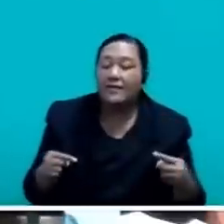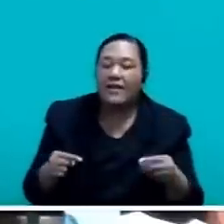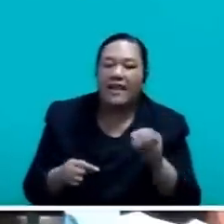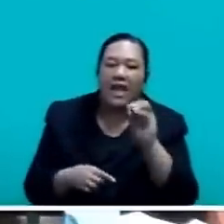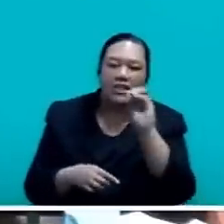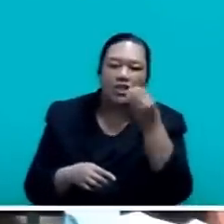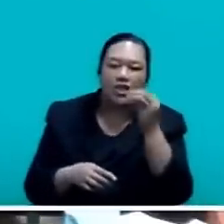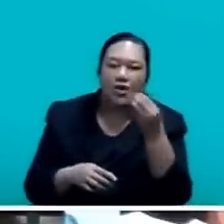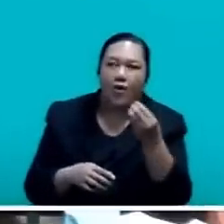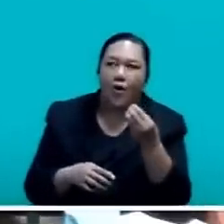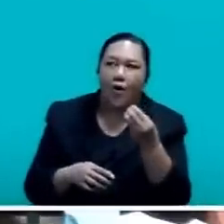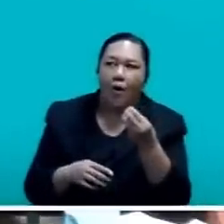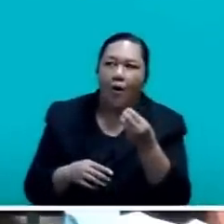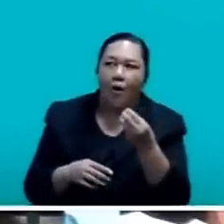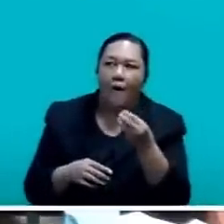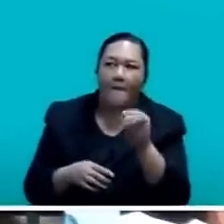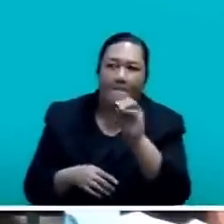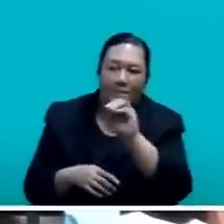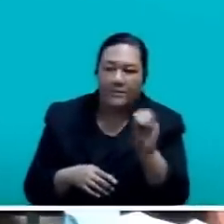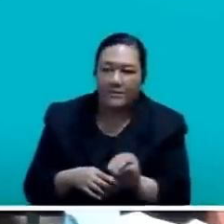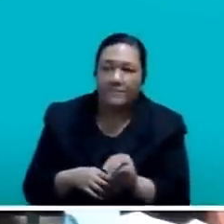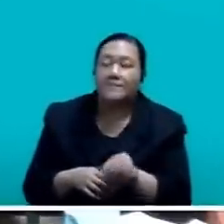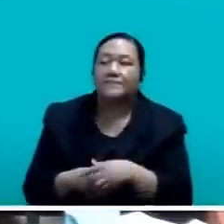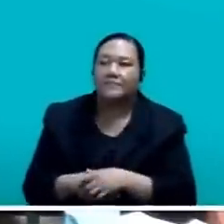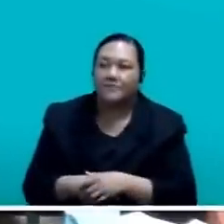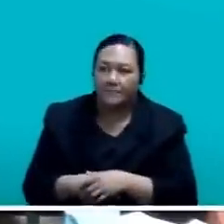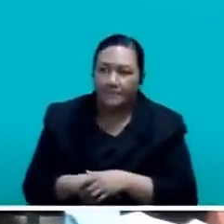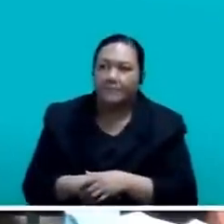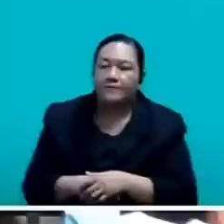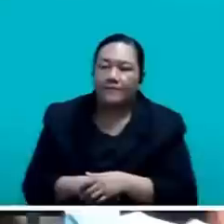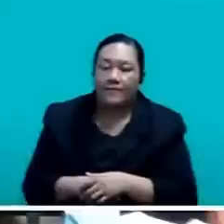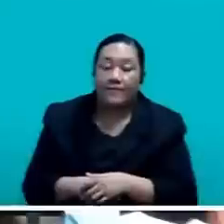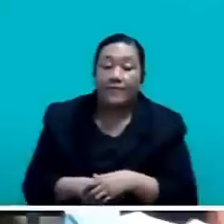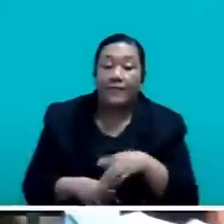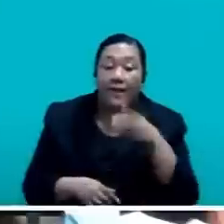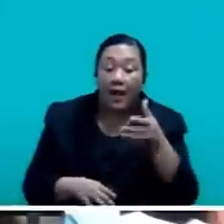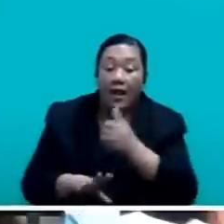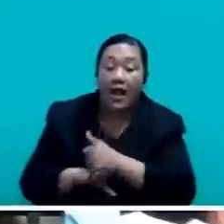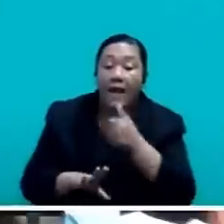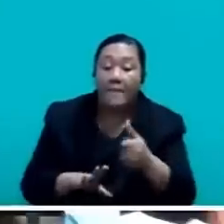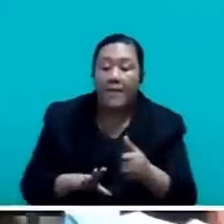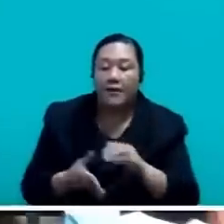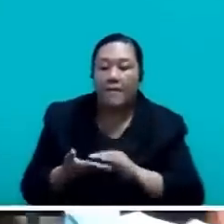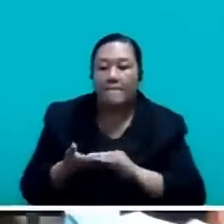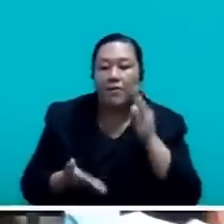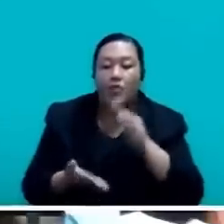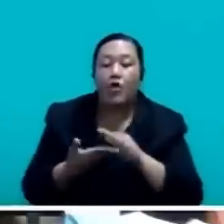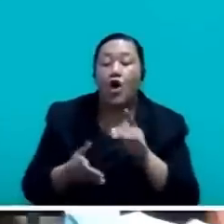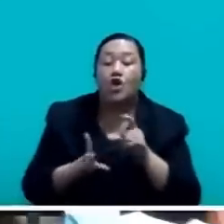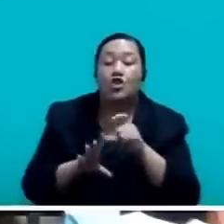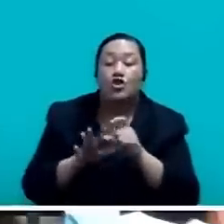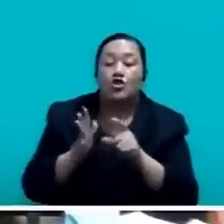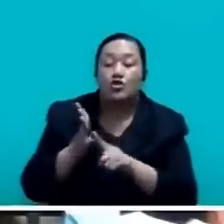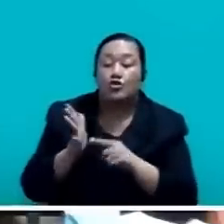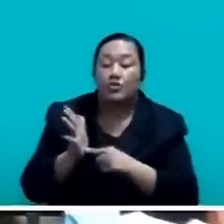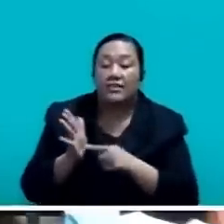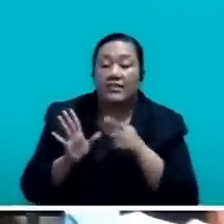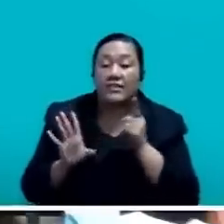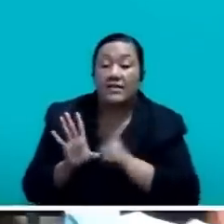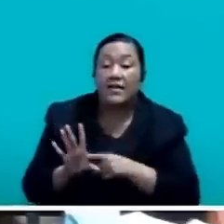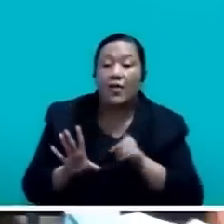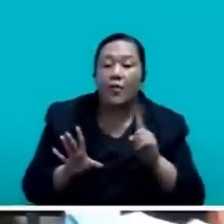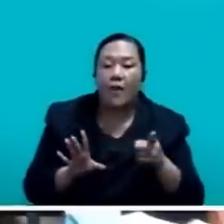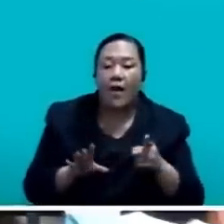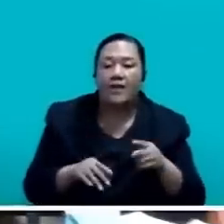In addition, the government is reducing duty on consumable goods that will provide relief on